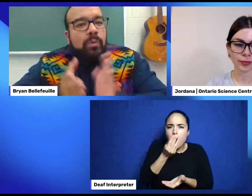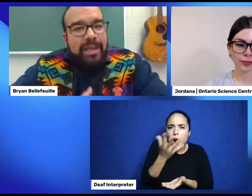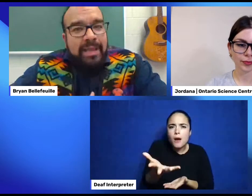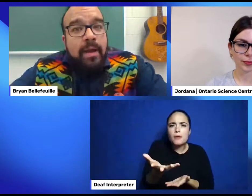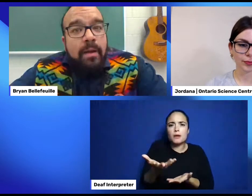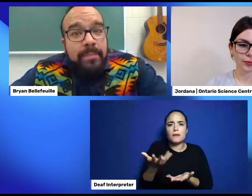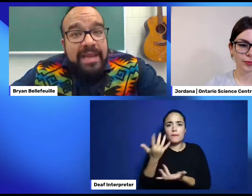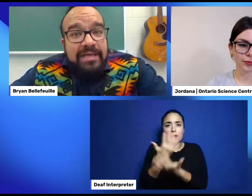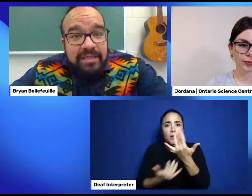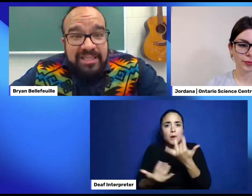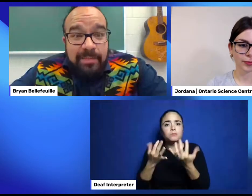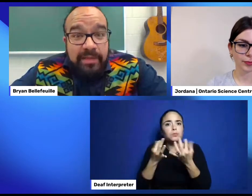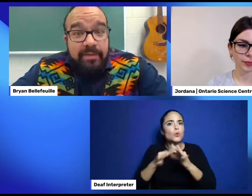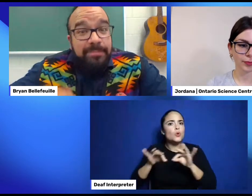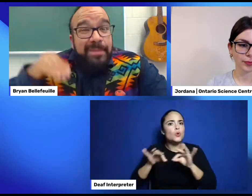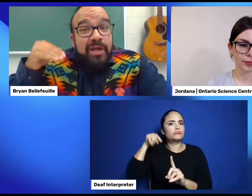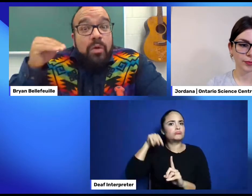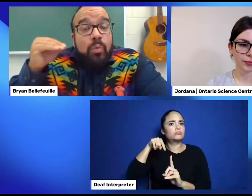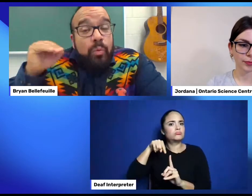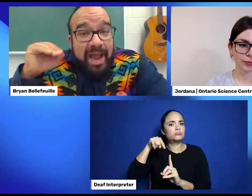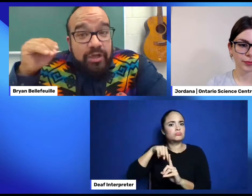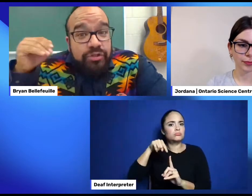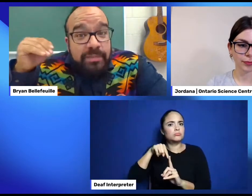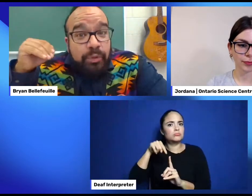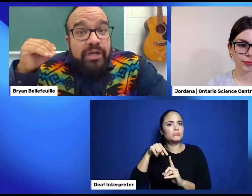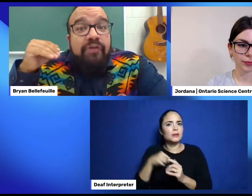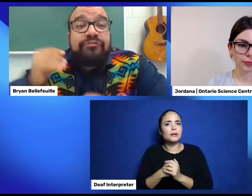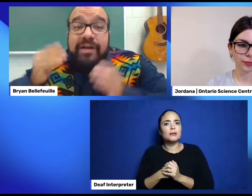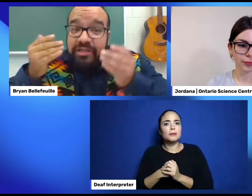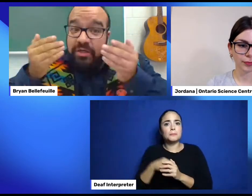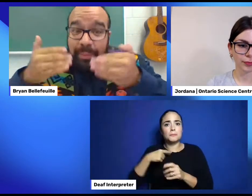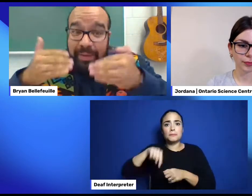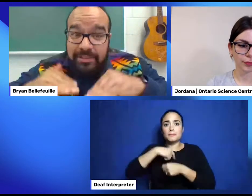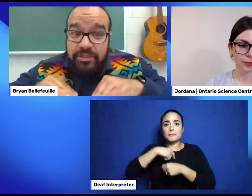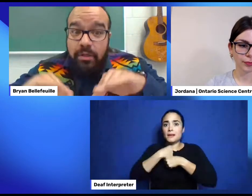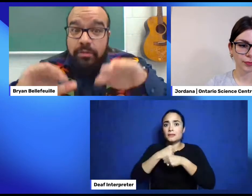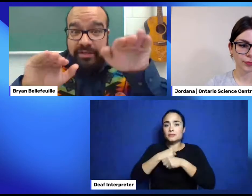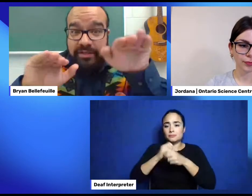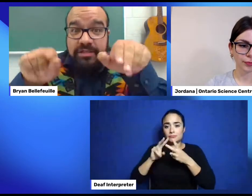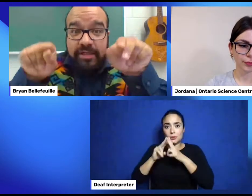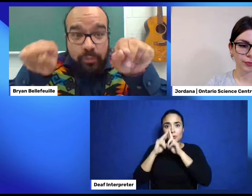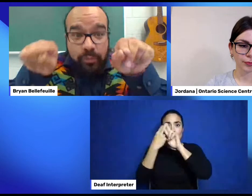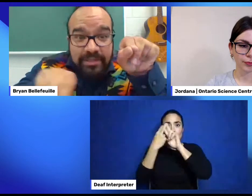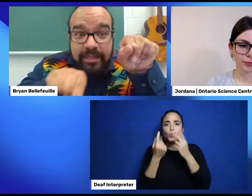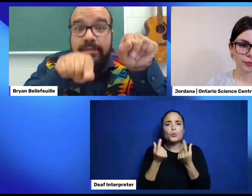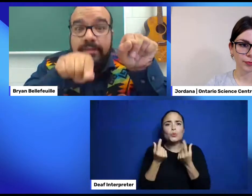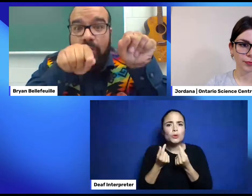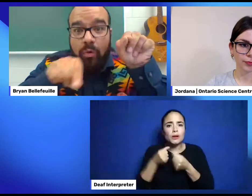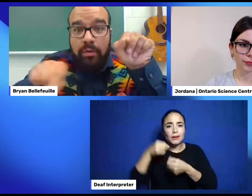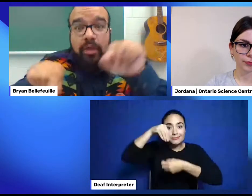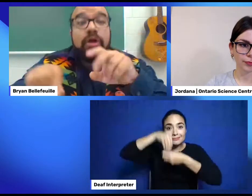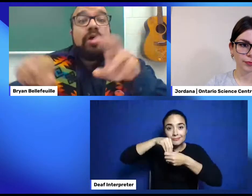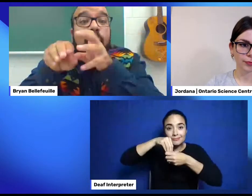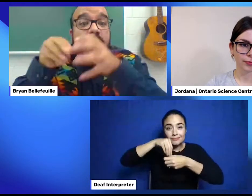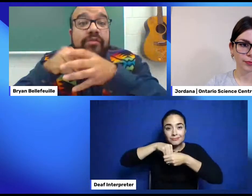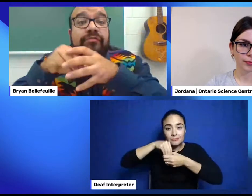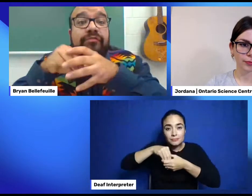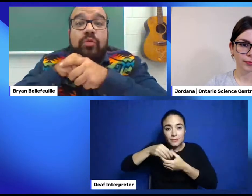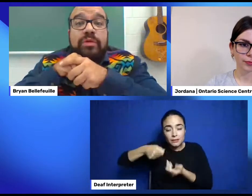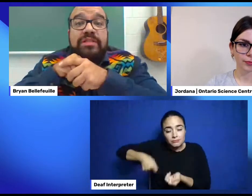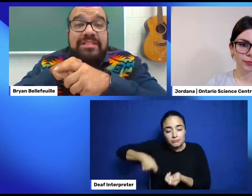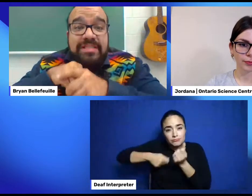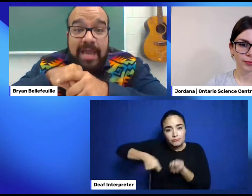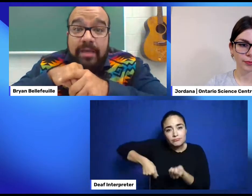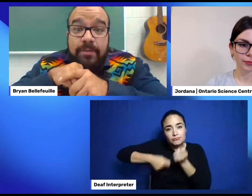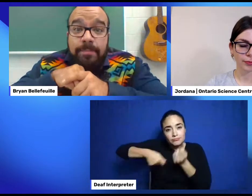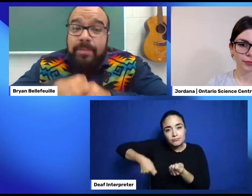So when we made a teepee. We actually put a fire pit on the inside. would dig a little hole. Where the